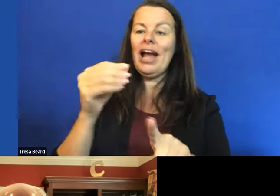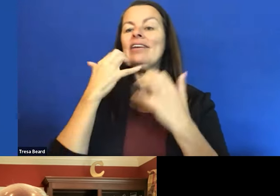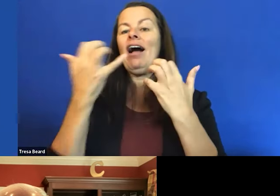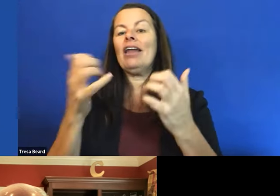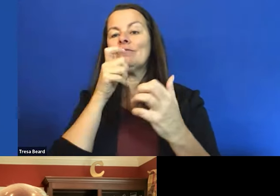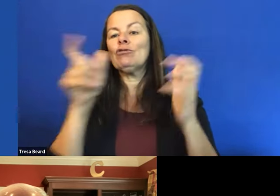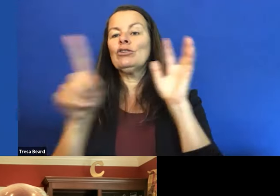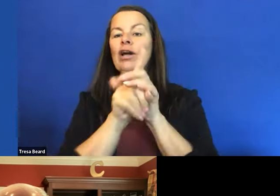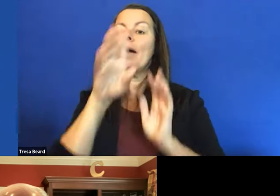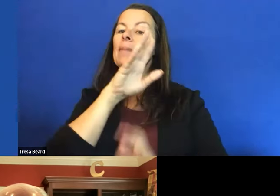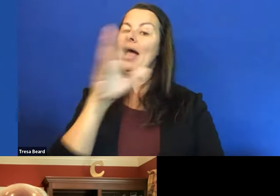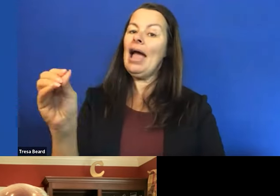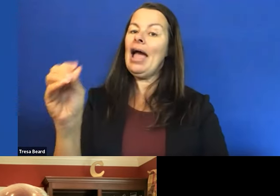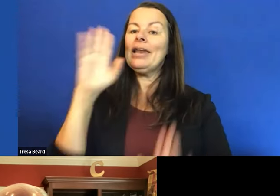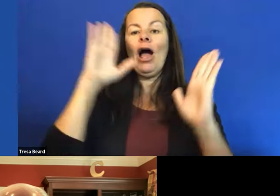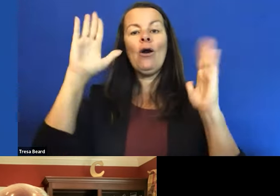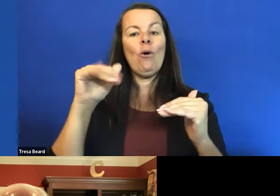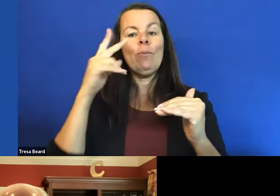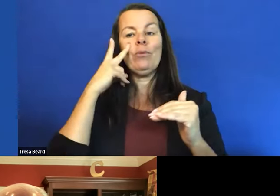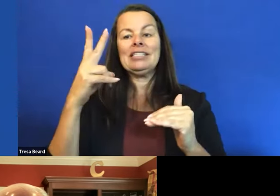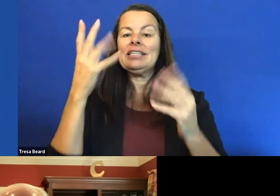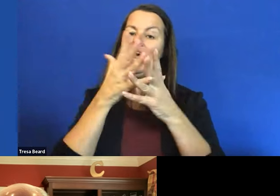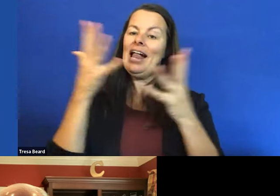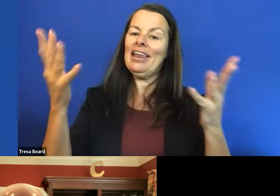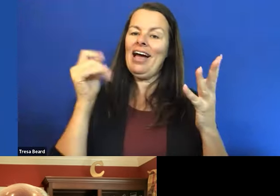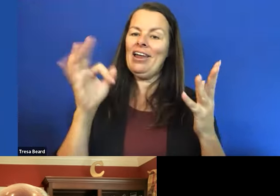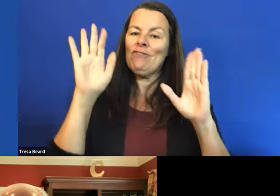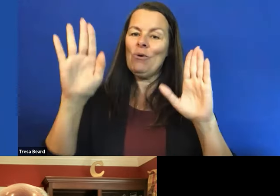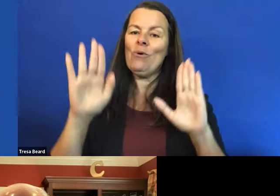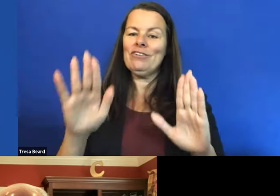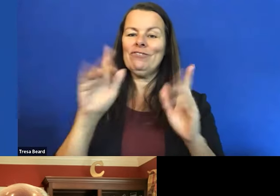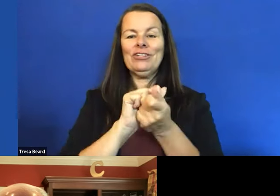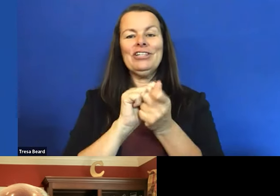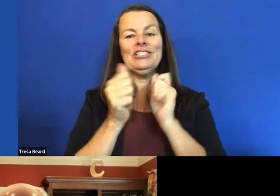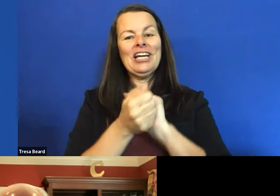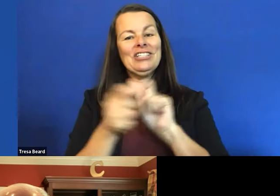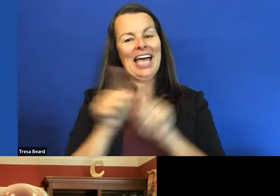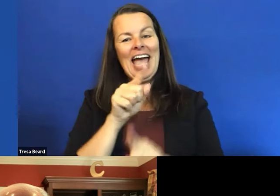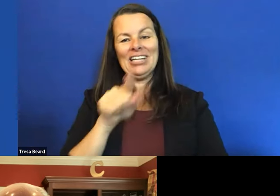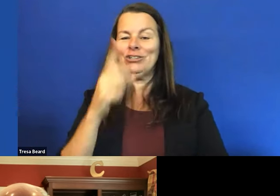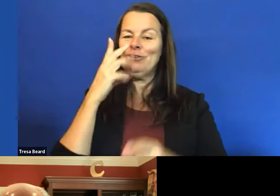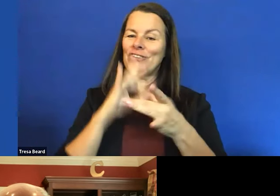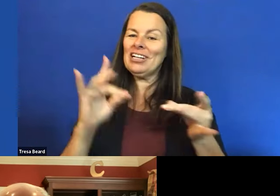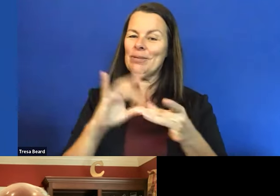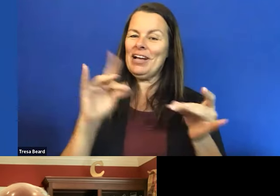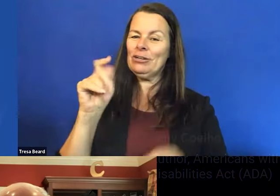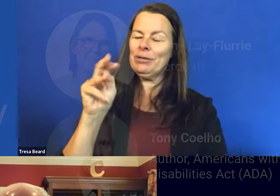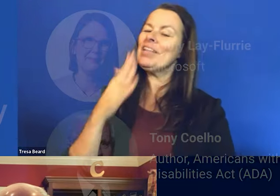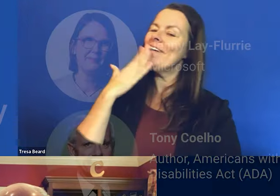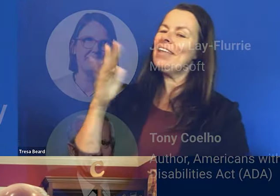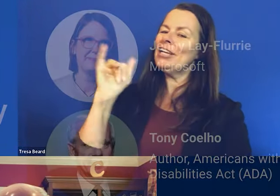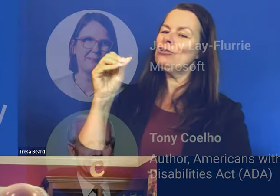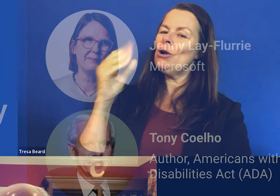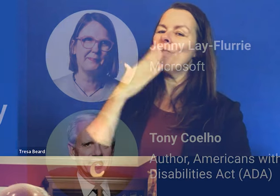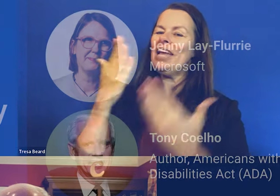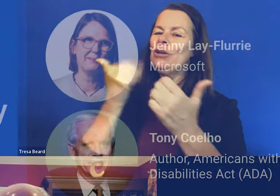And, uh, I hope we see lots of wonderful changes, just as you were, we're talking about, Tony. Thank you, Joe. Thank you, everybody.